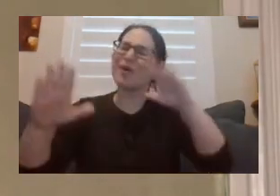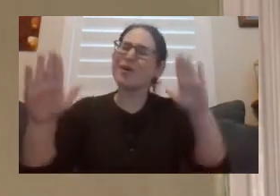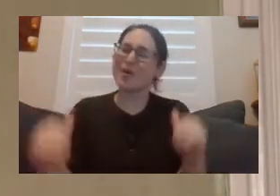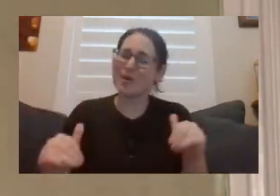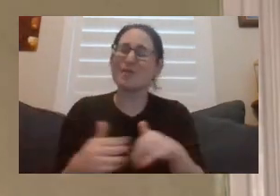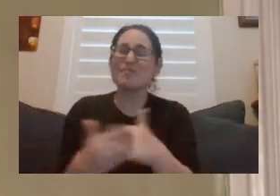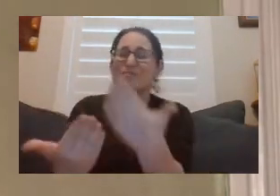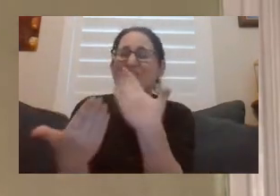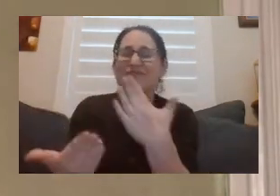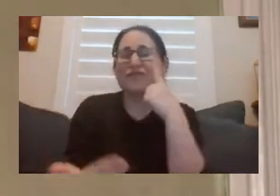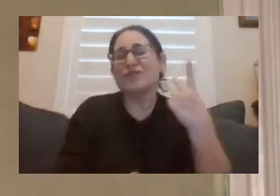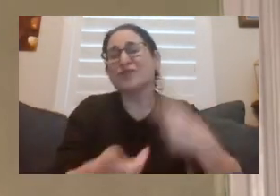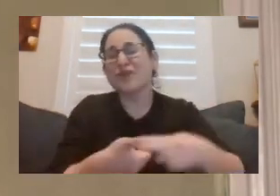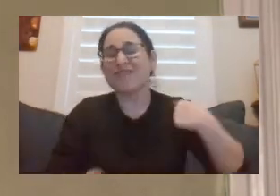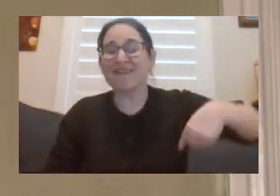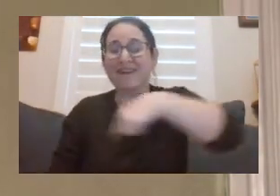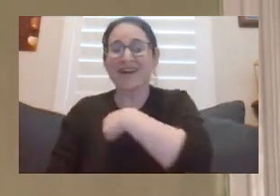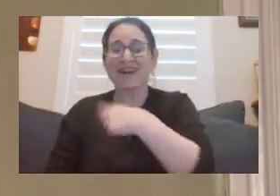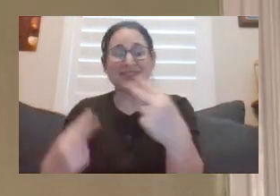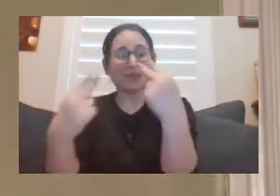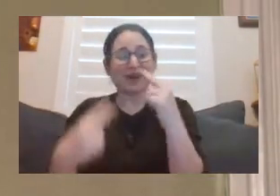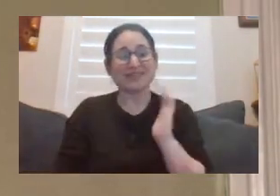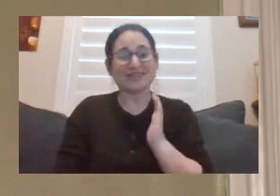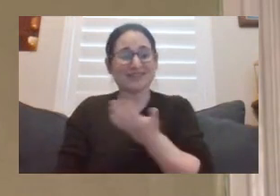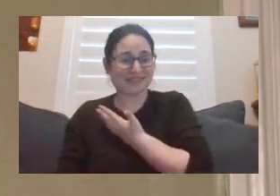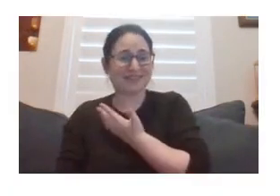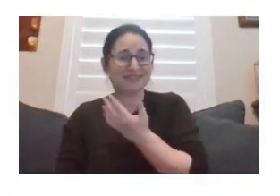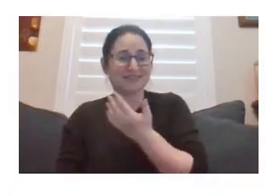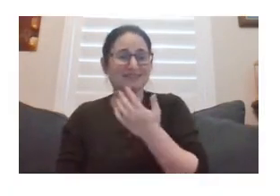us and how they responded in extraordinary circumstances of their own.